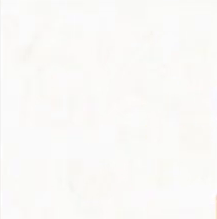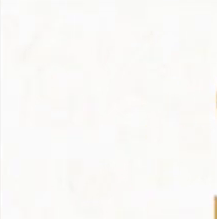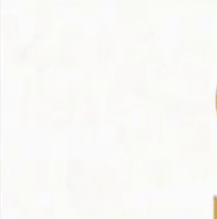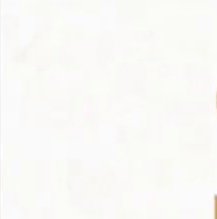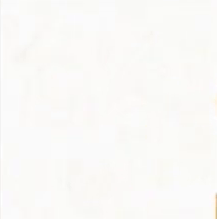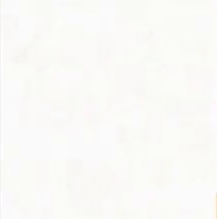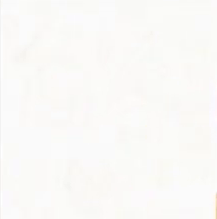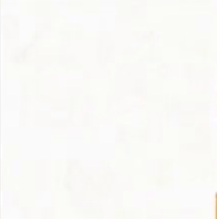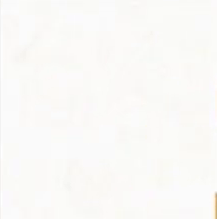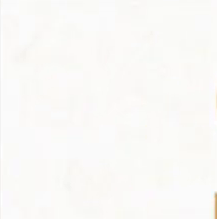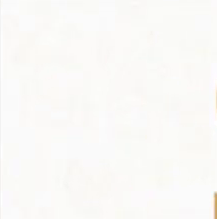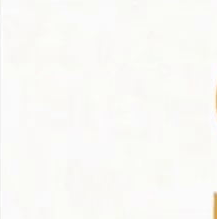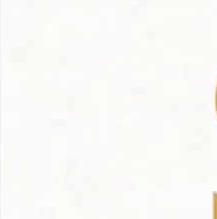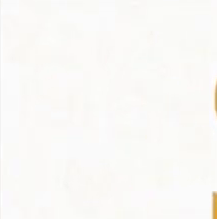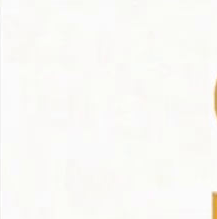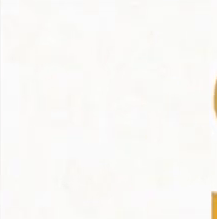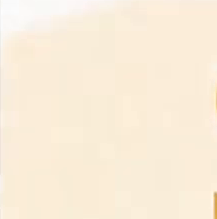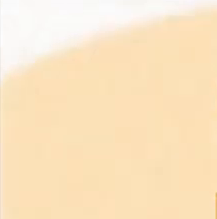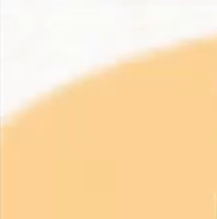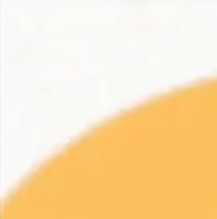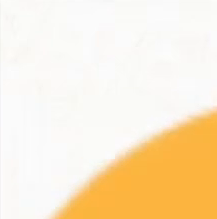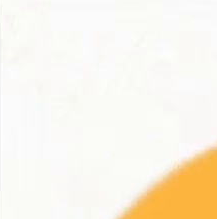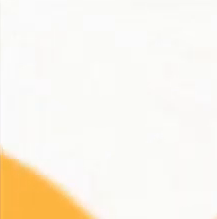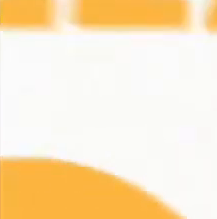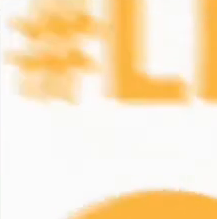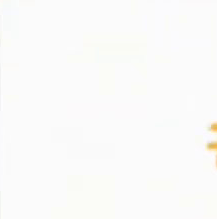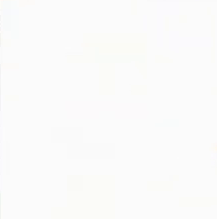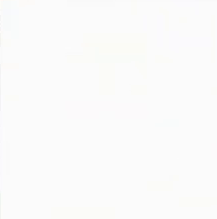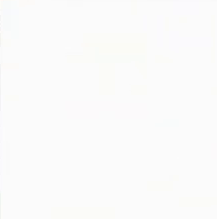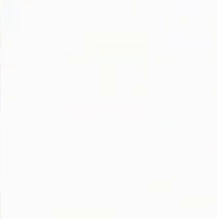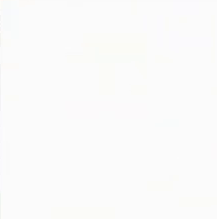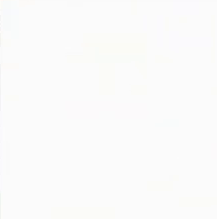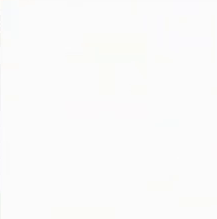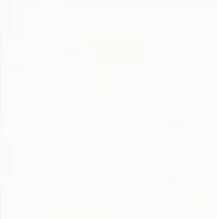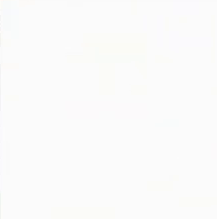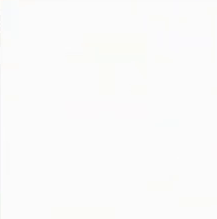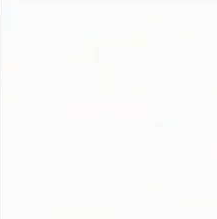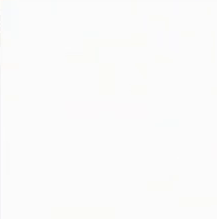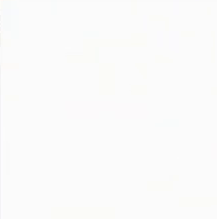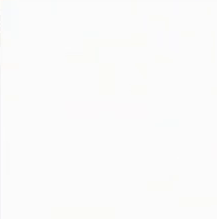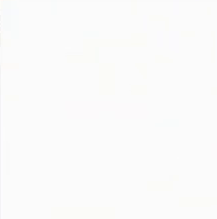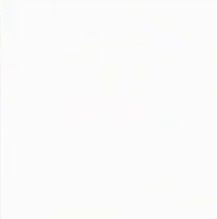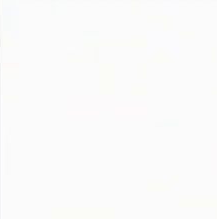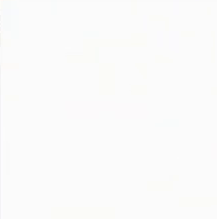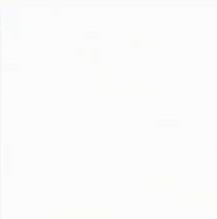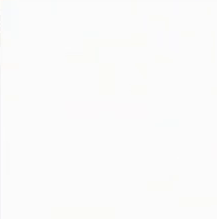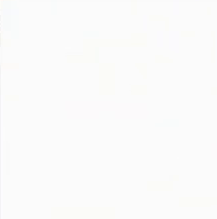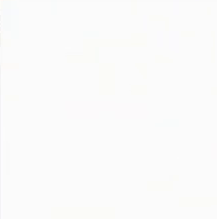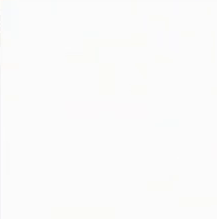and town to 555. Hashtag learnon1. Invite learning in.